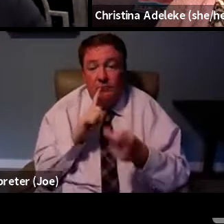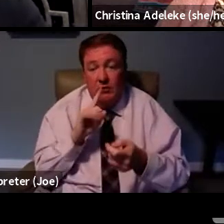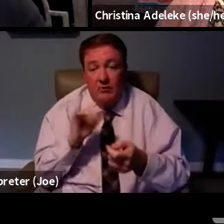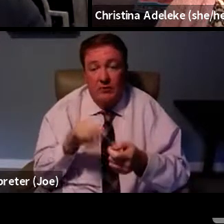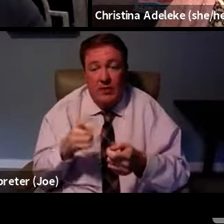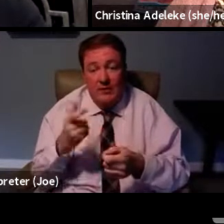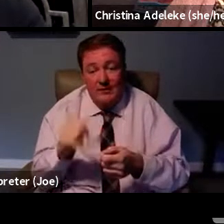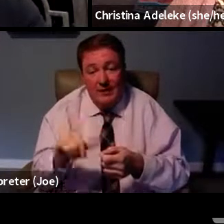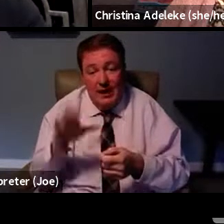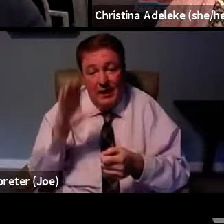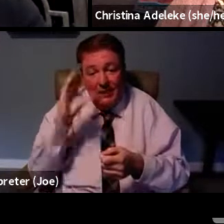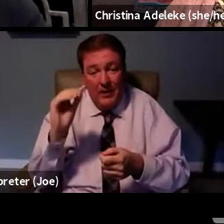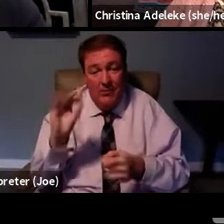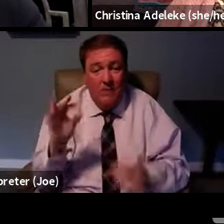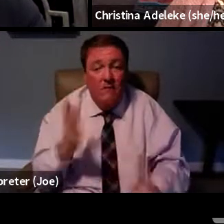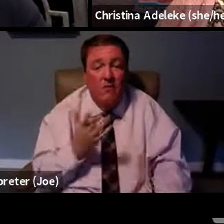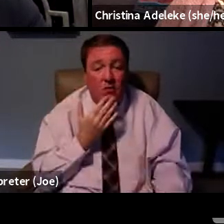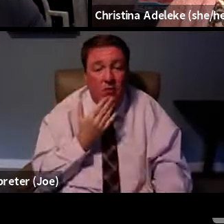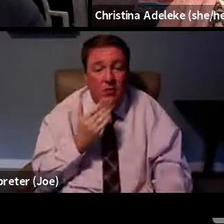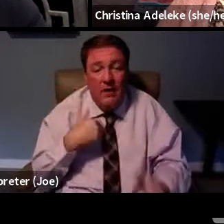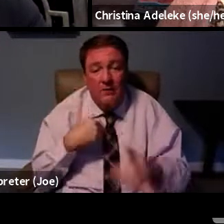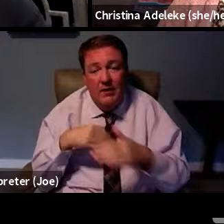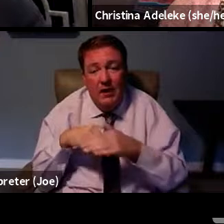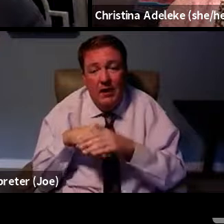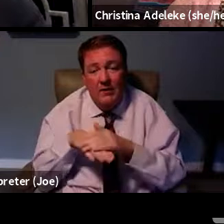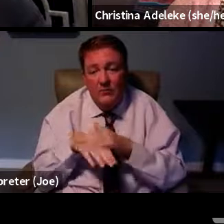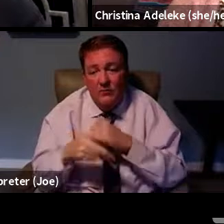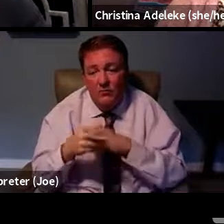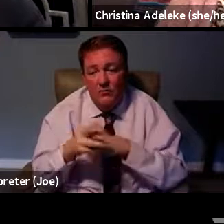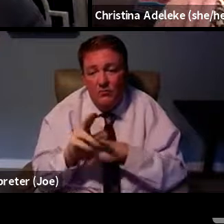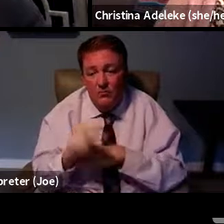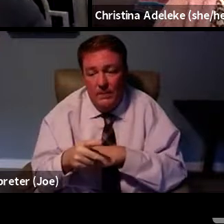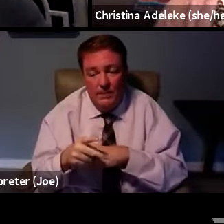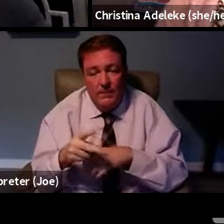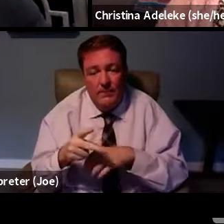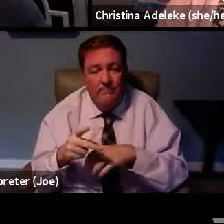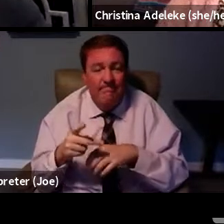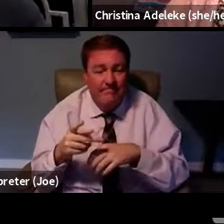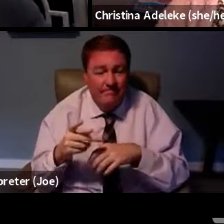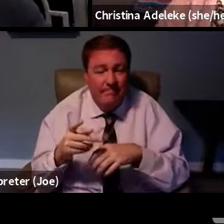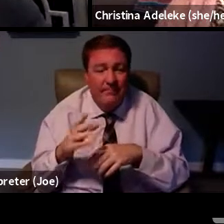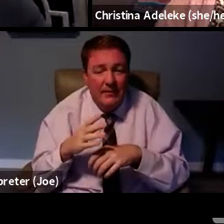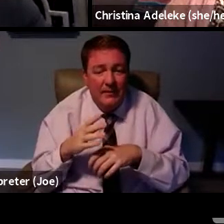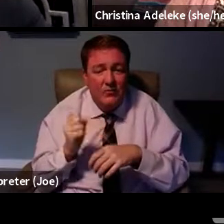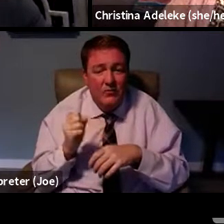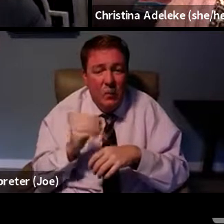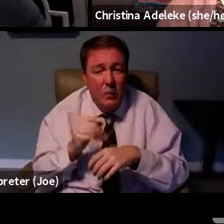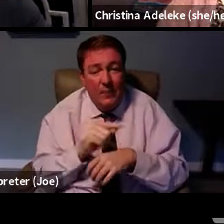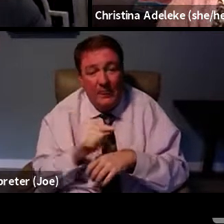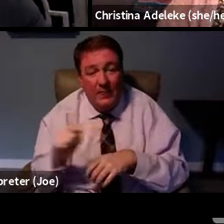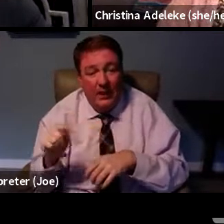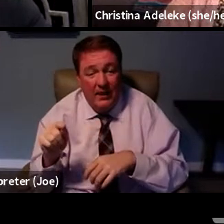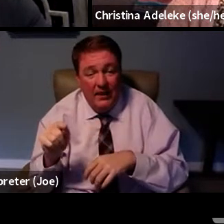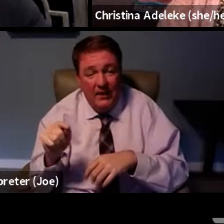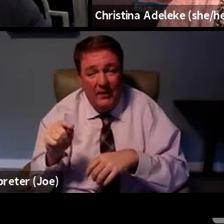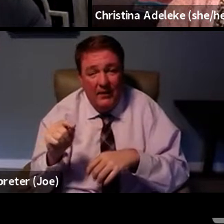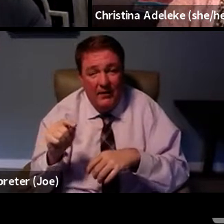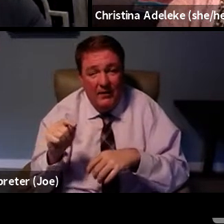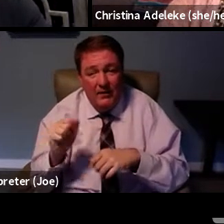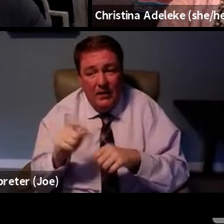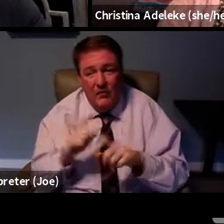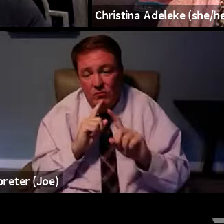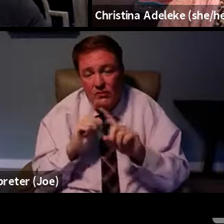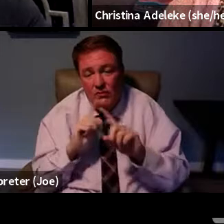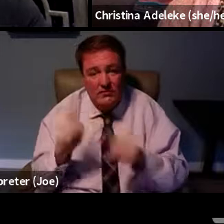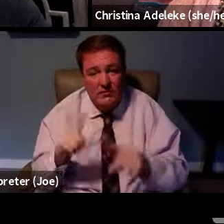gay men of color have access to PrEP in the way, you know, that they, in the way that respond to